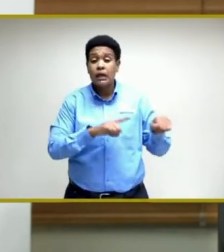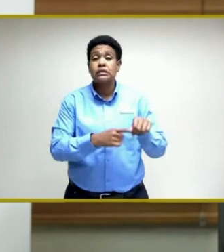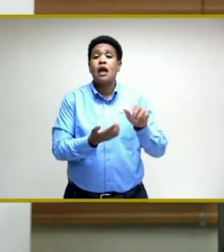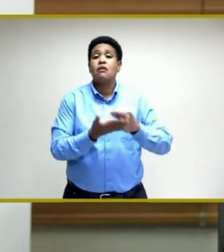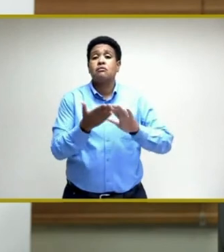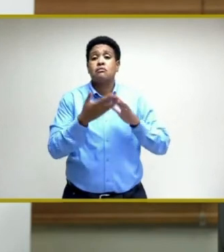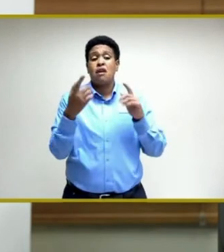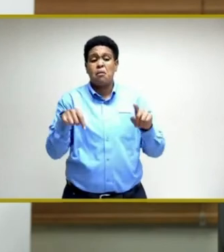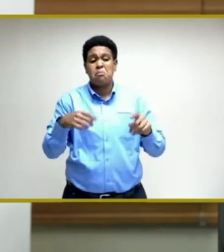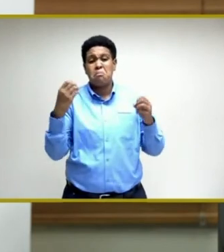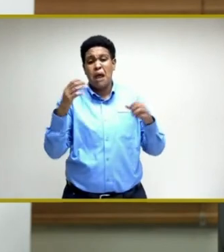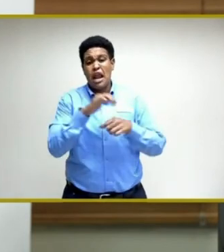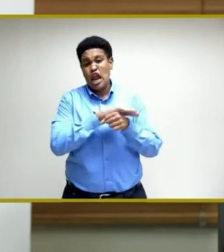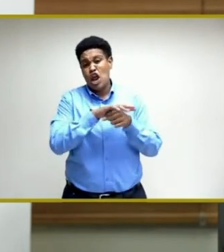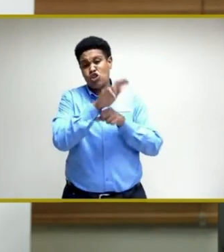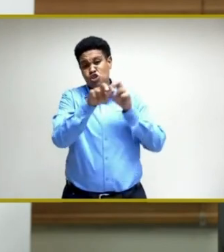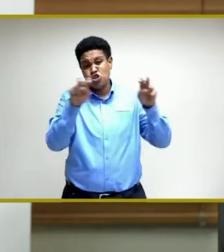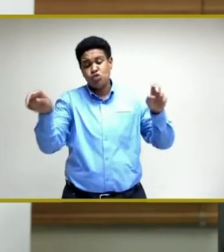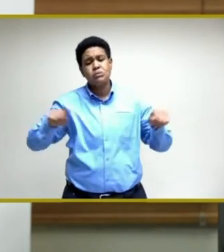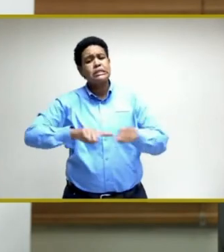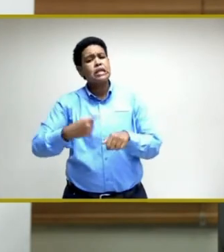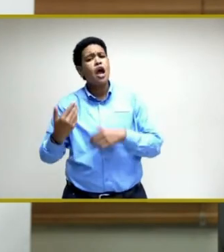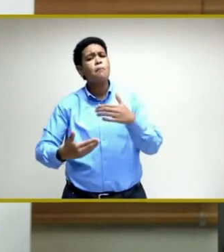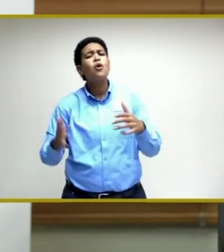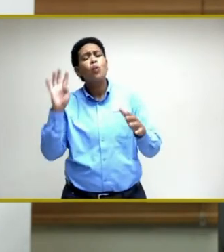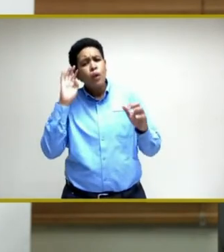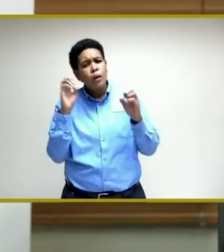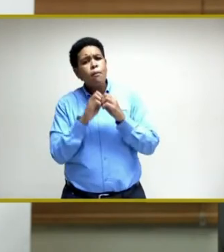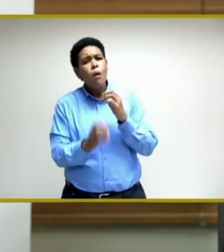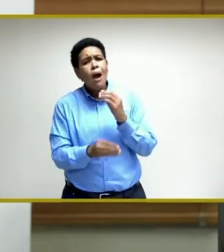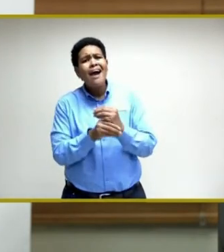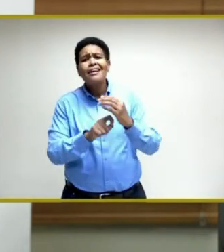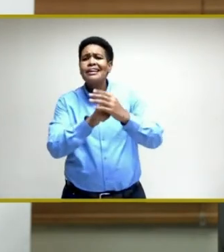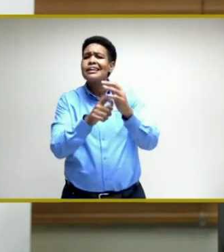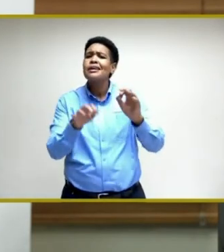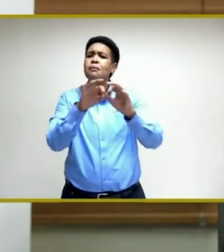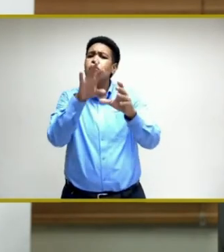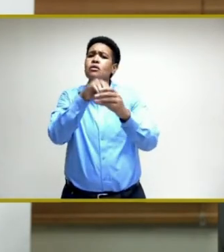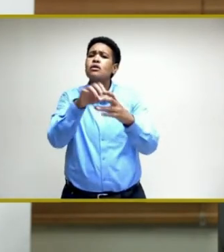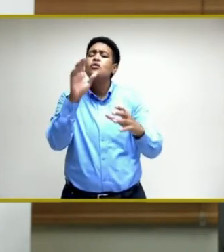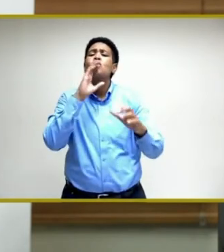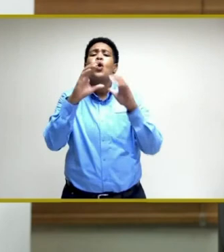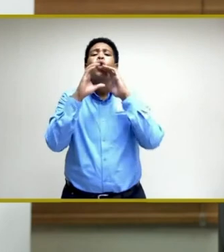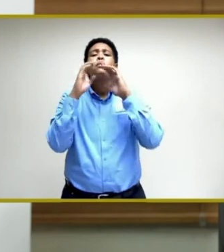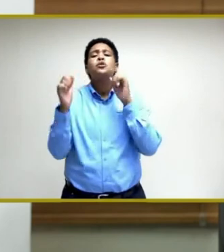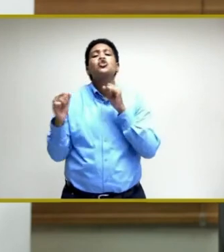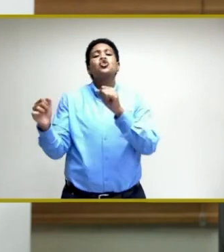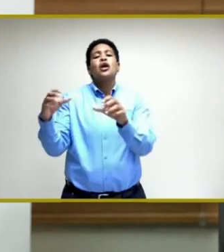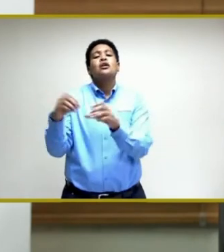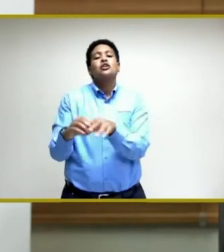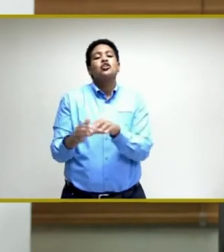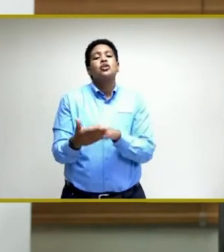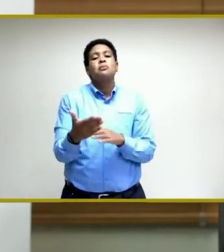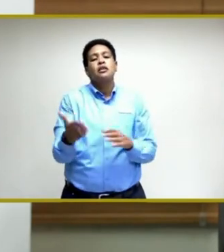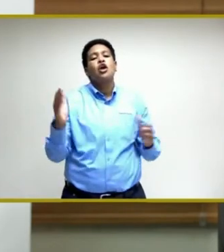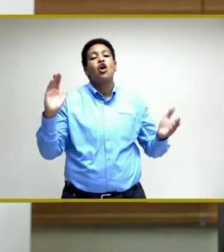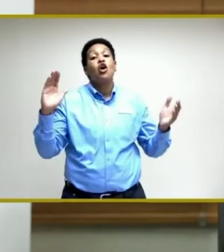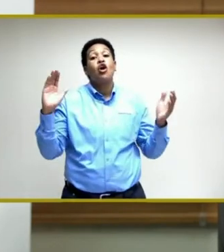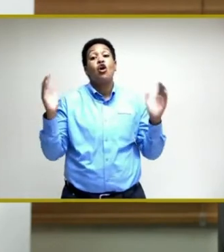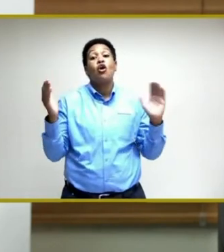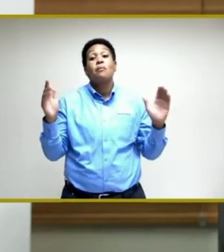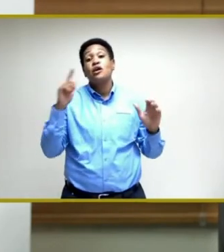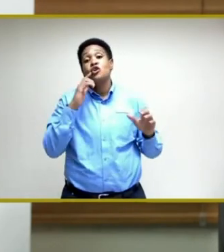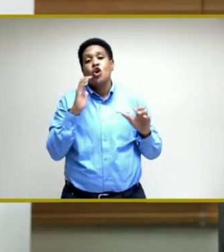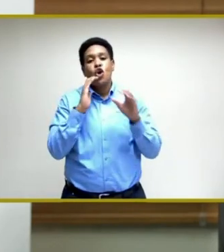it will go further. And a key part of it is the communication strategy on the ground, as opposed to the communication